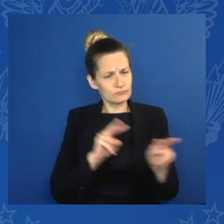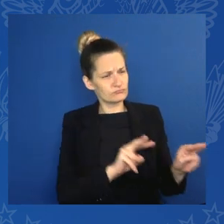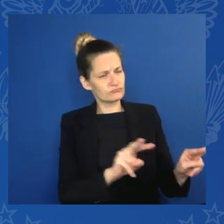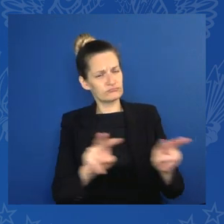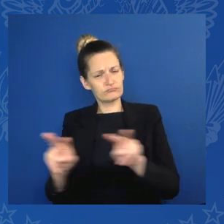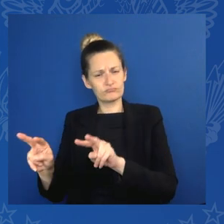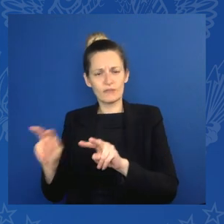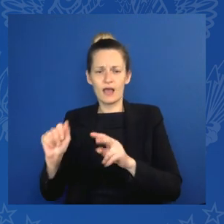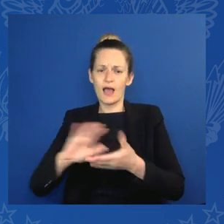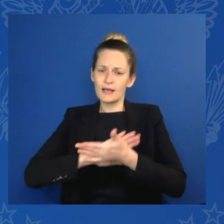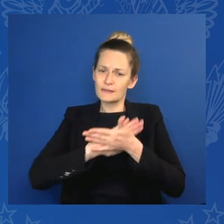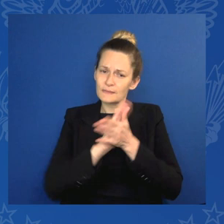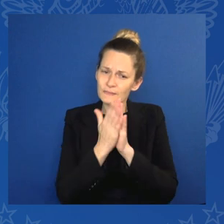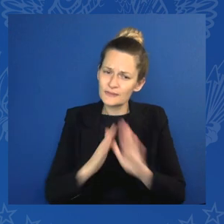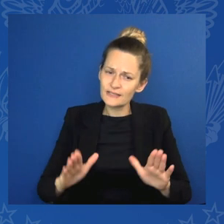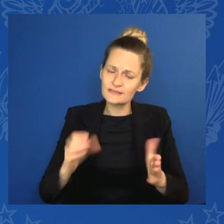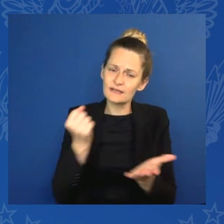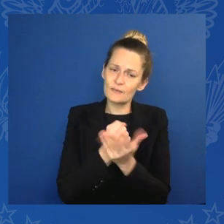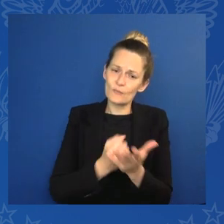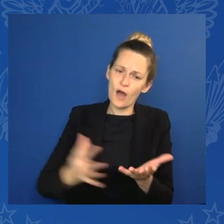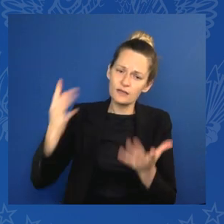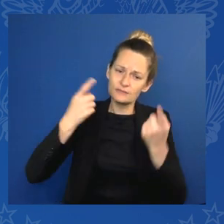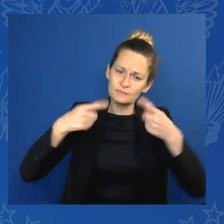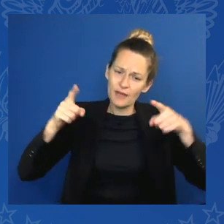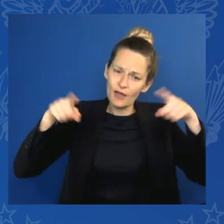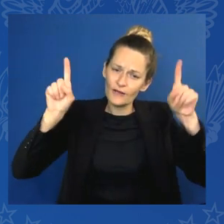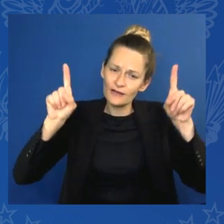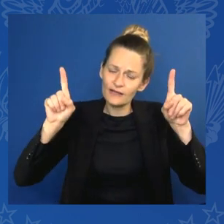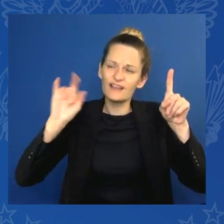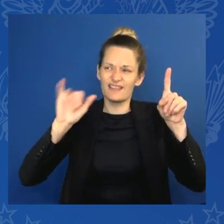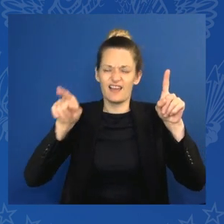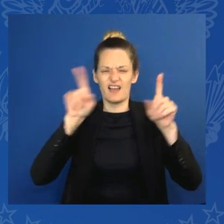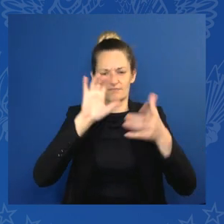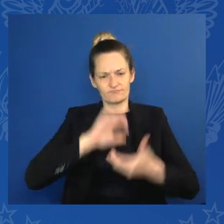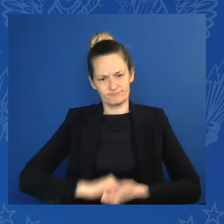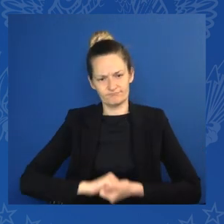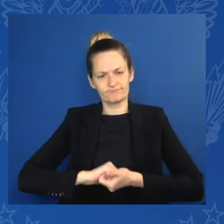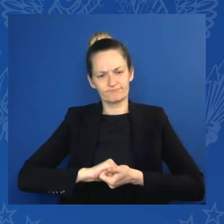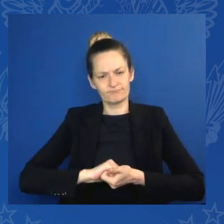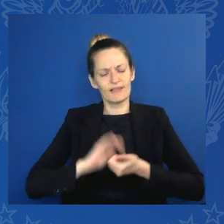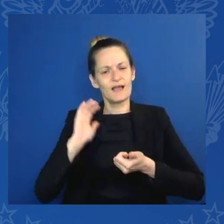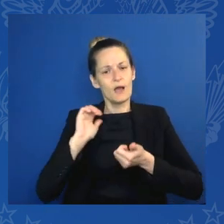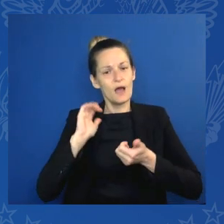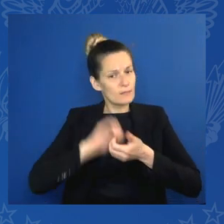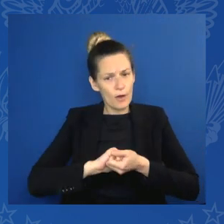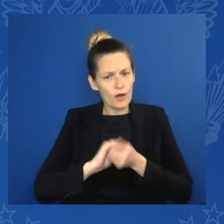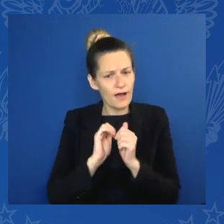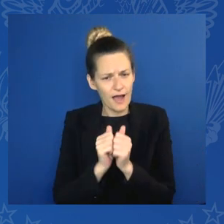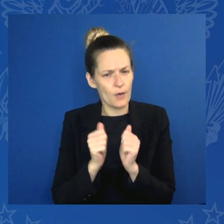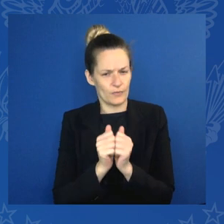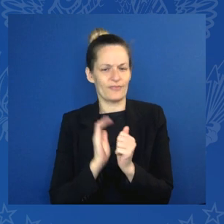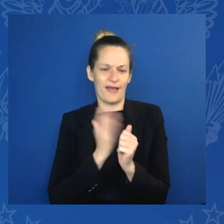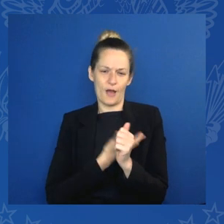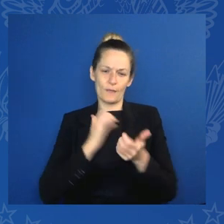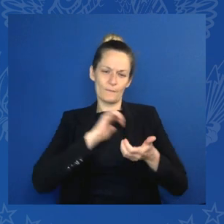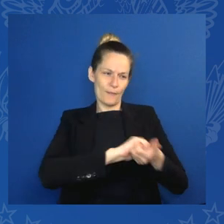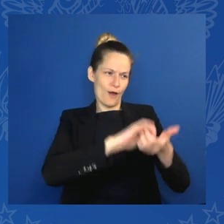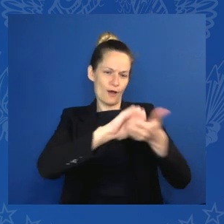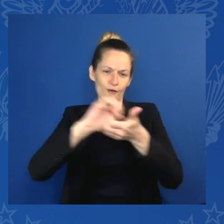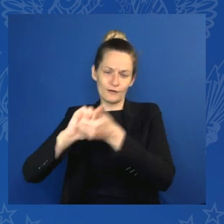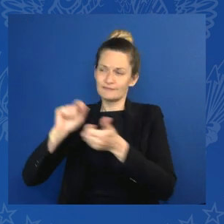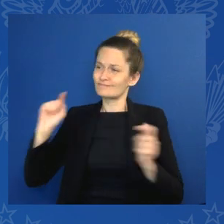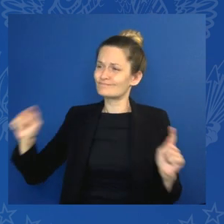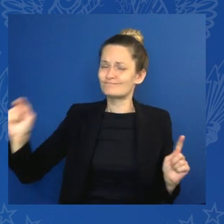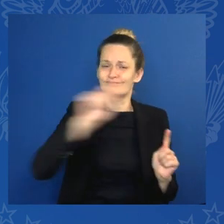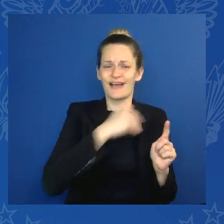multilateralism. We rally our partners around high standards of human, social, and workers' rights. And our